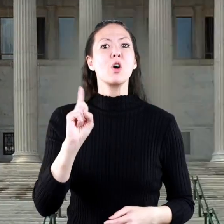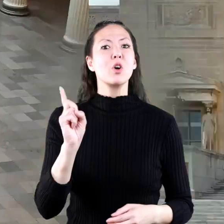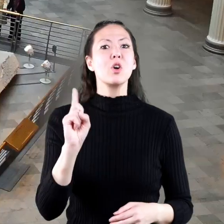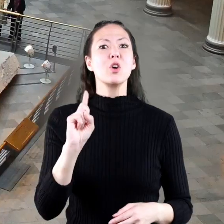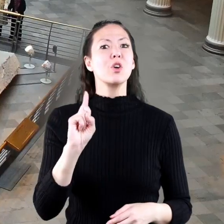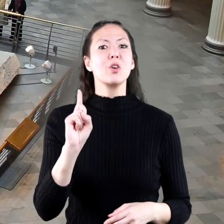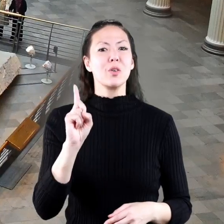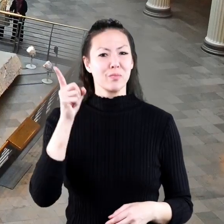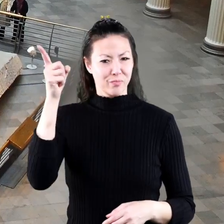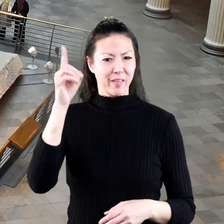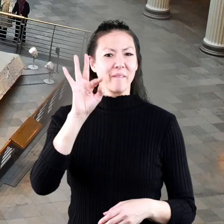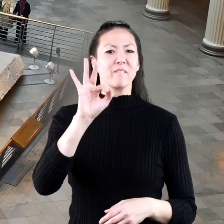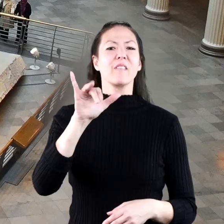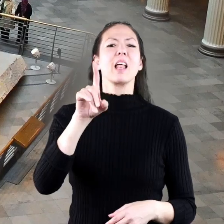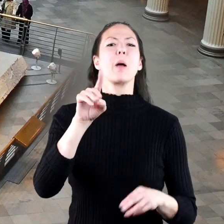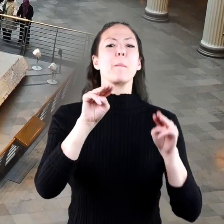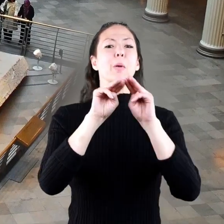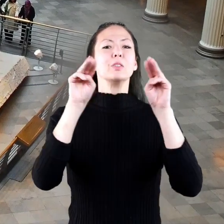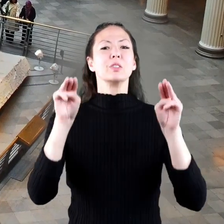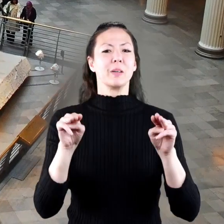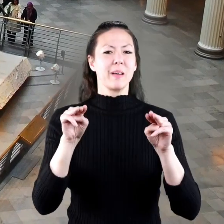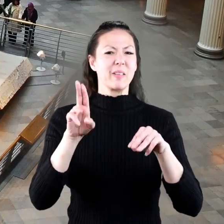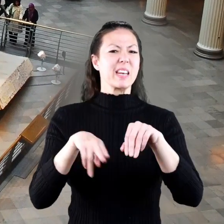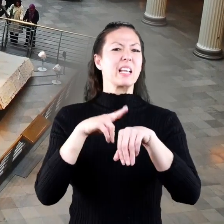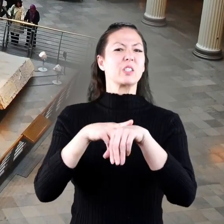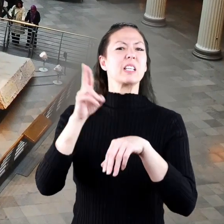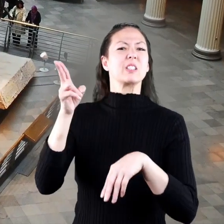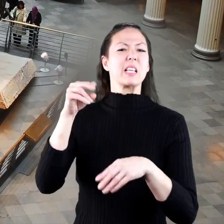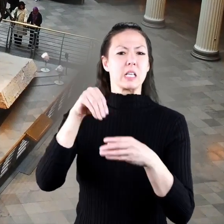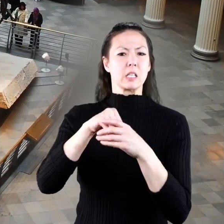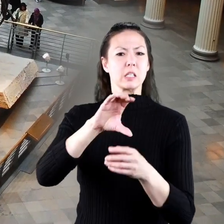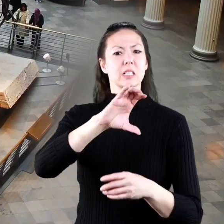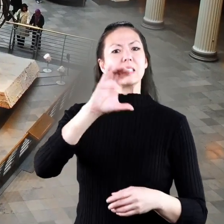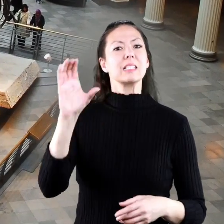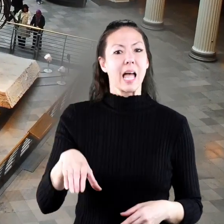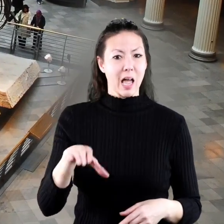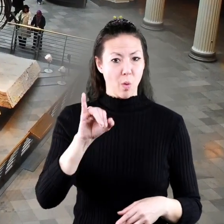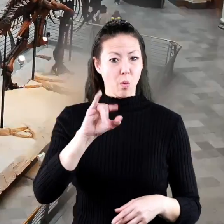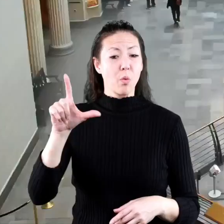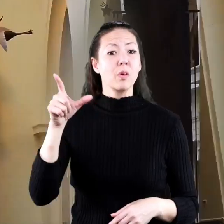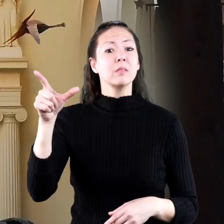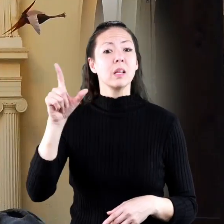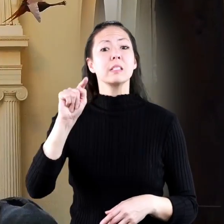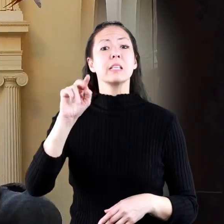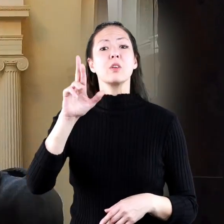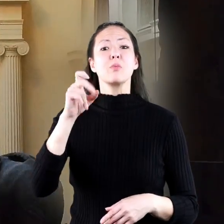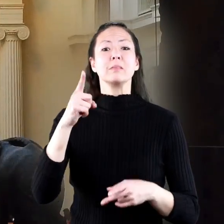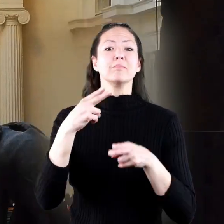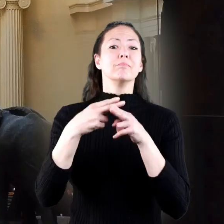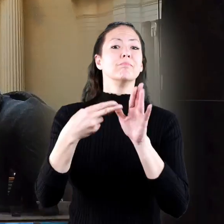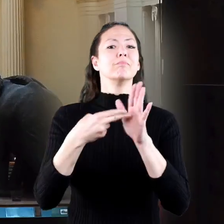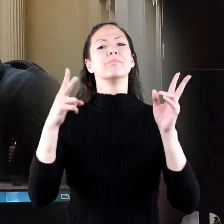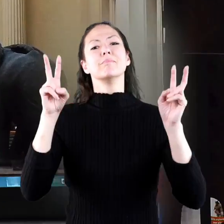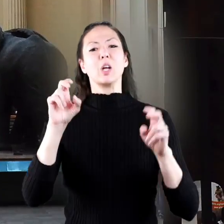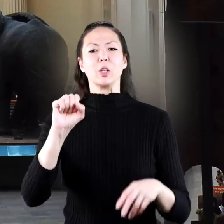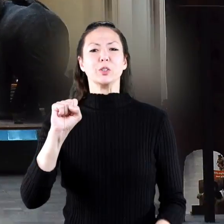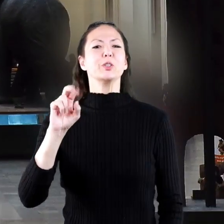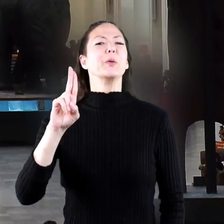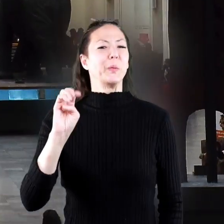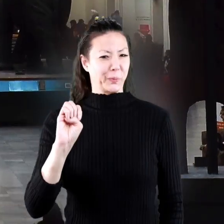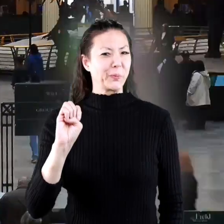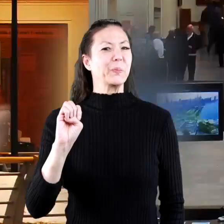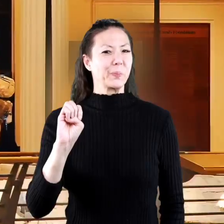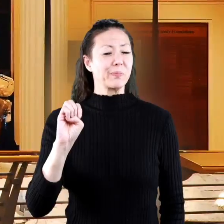found is now on display at the field museum of natural history in chicago illinois this t-rec has a nickname